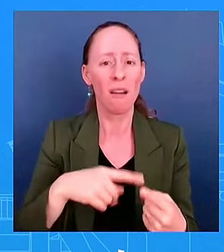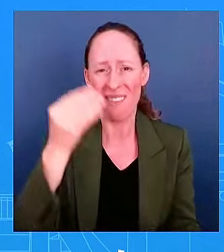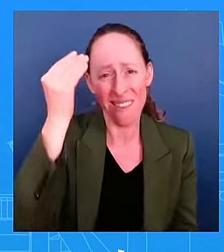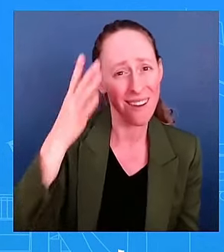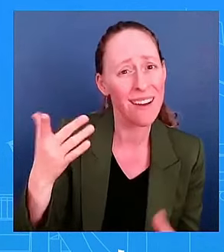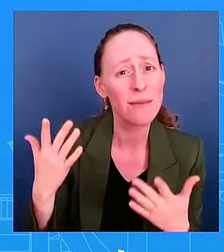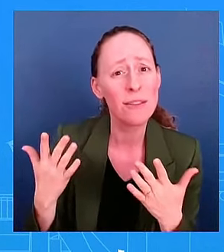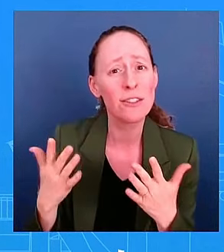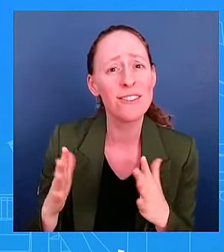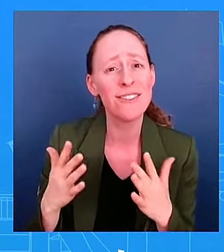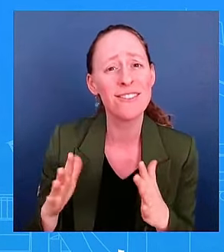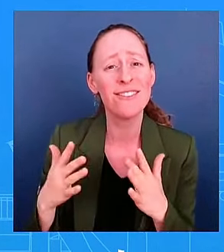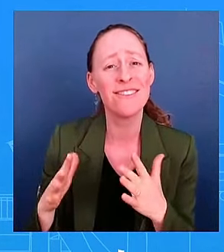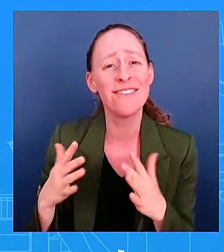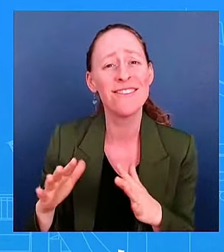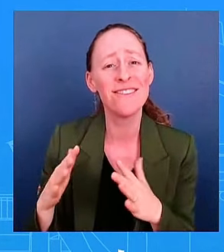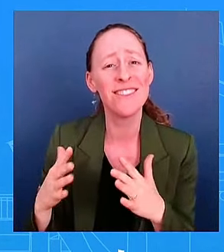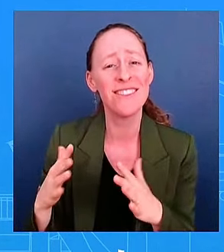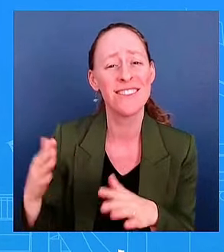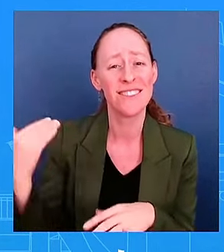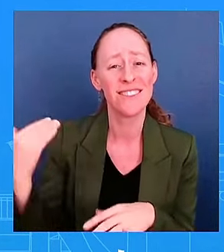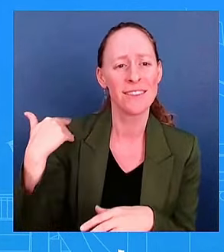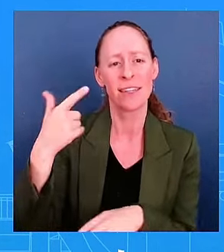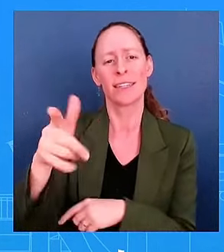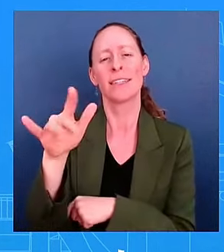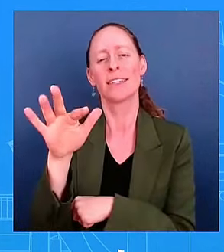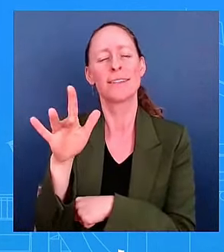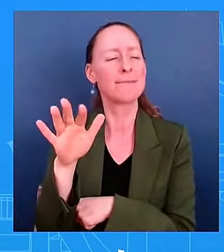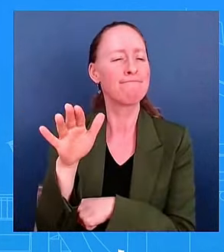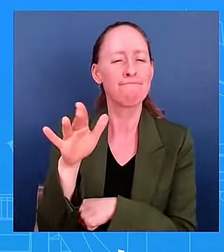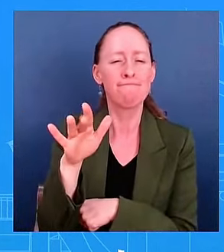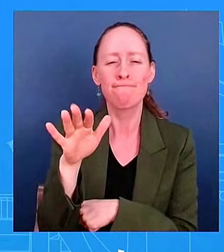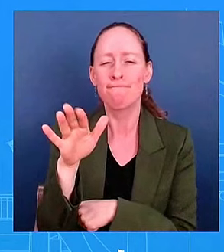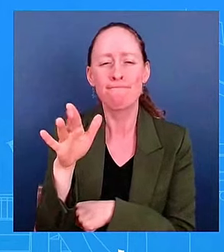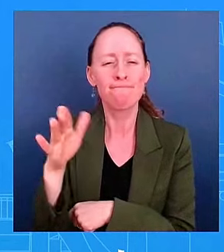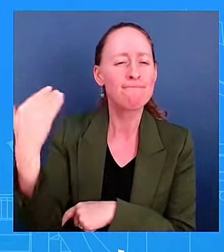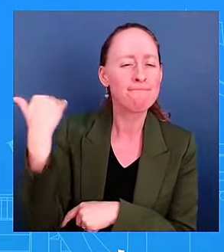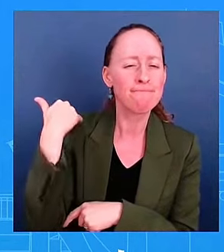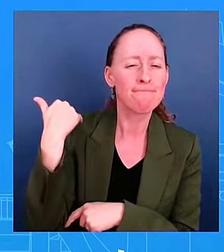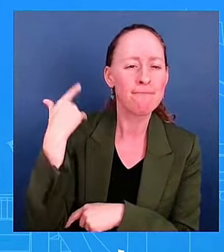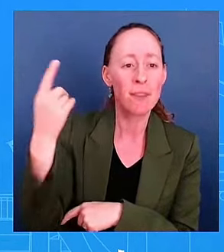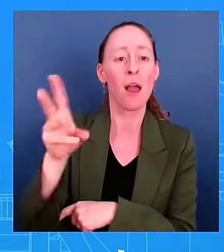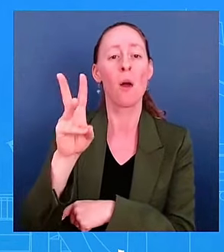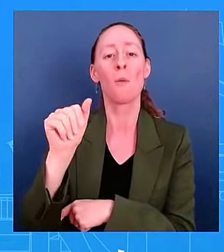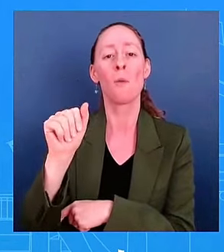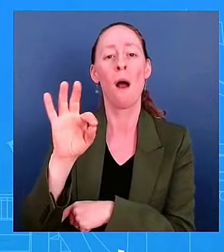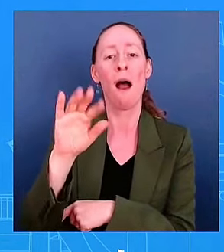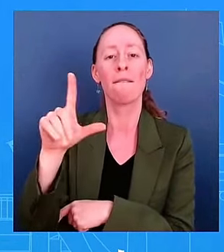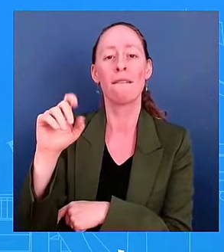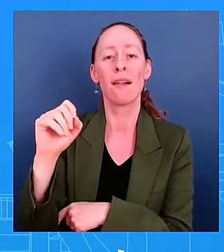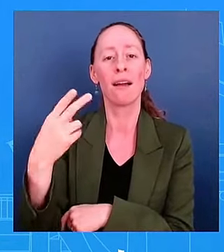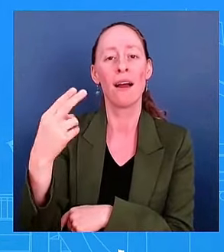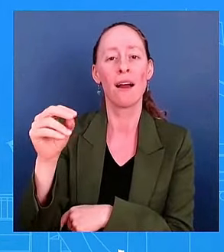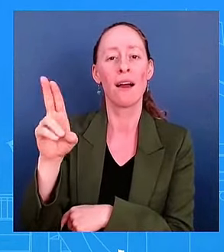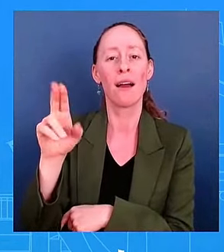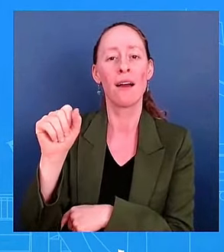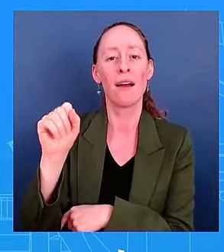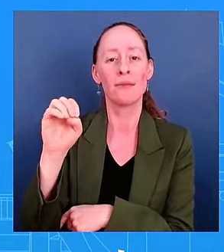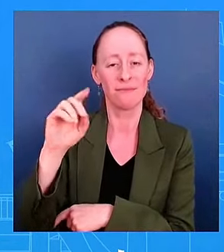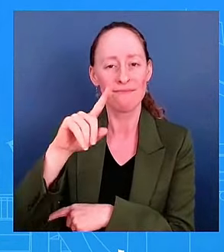couple days ago at the Waffle House, when he met with some of the